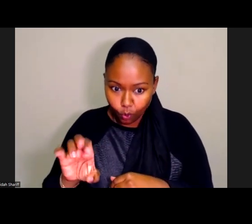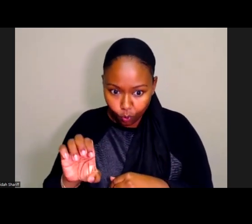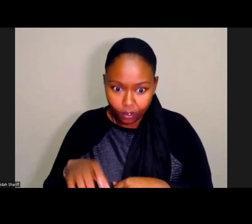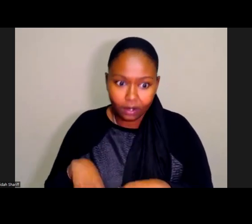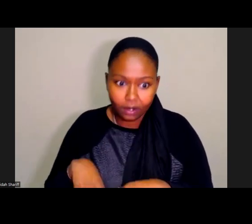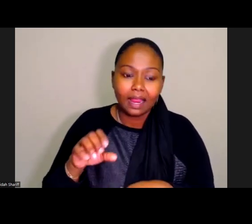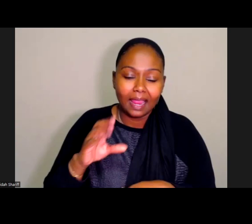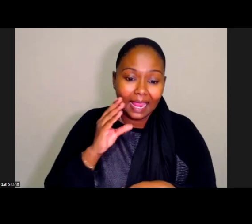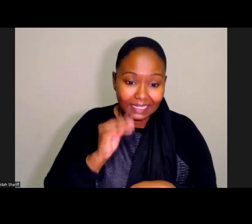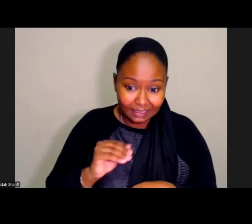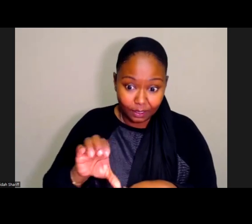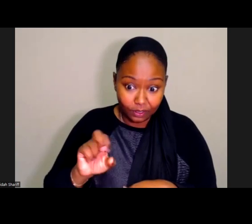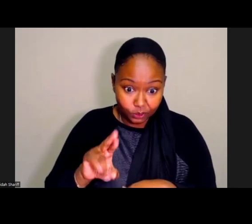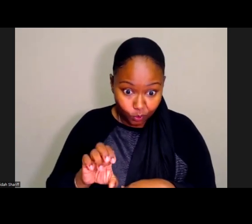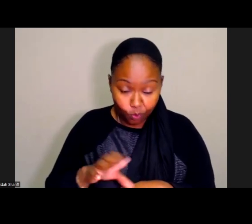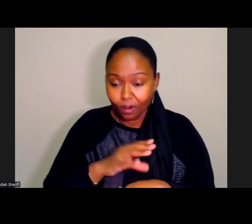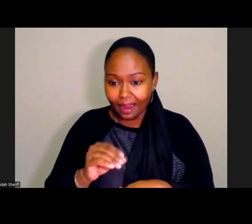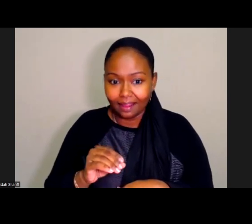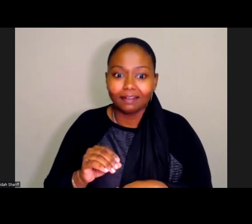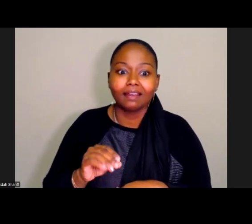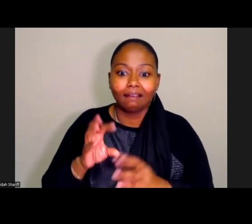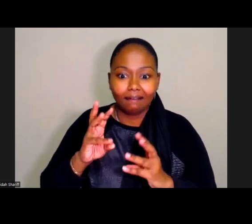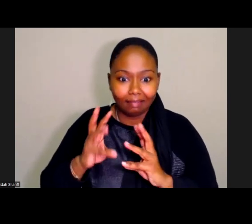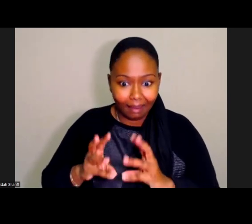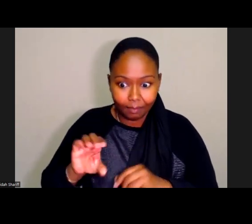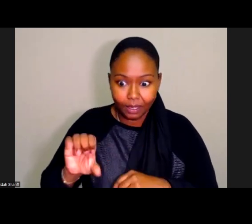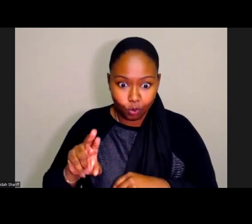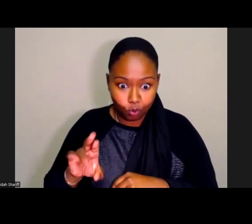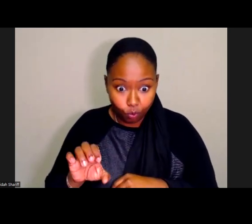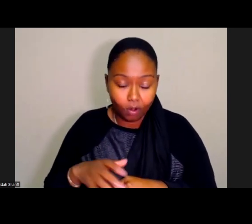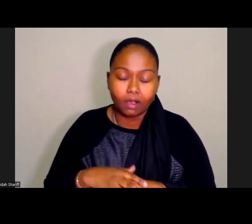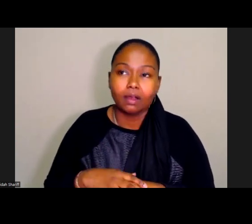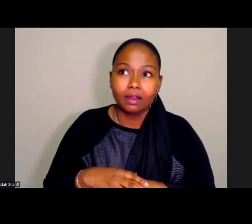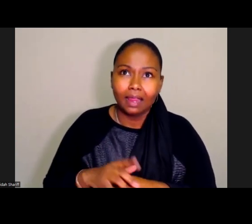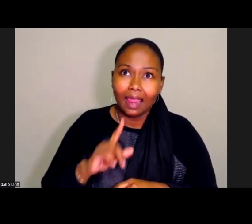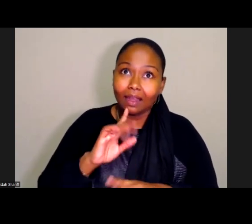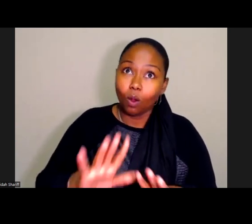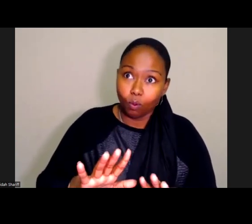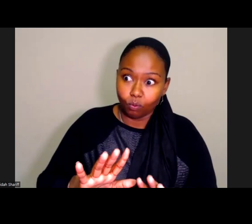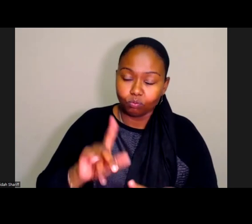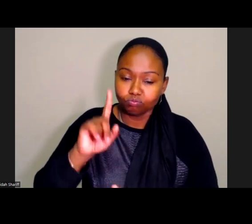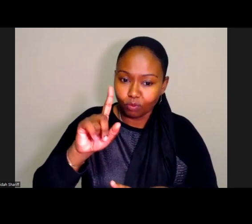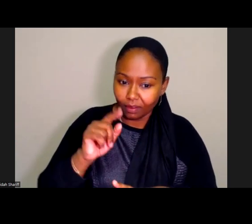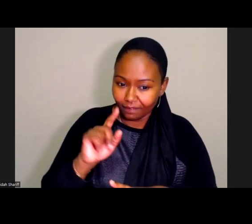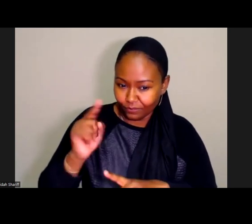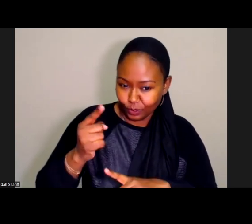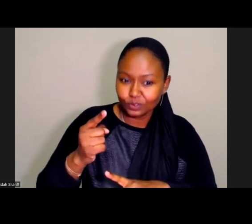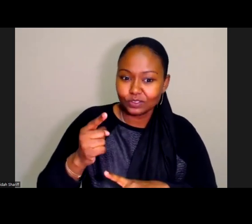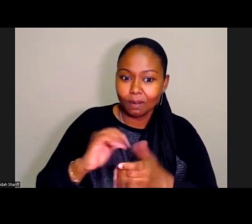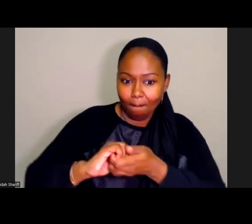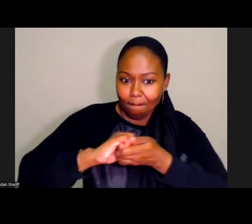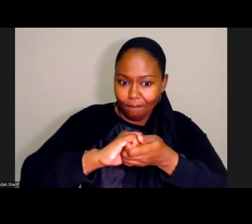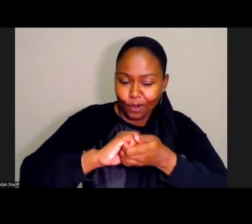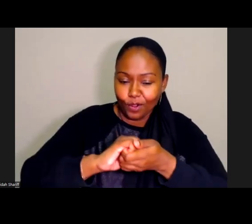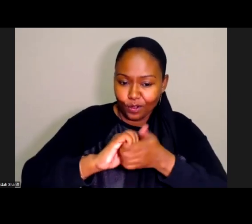and of course our parks and arts volunteers can be places. Well, and I'd be remiss if I didn't say the first partners charge to all of